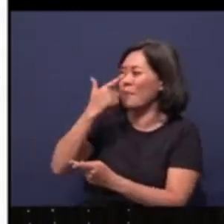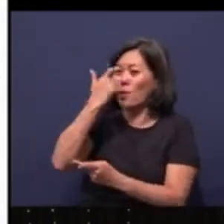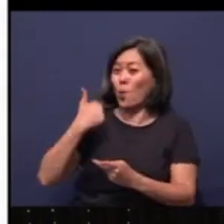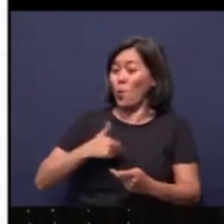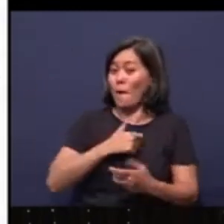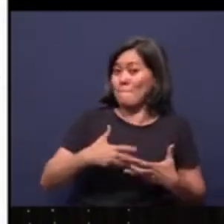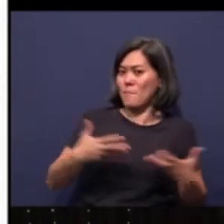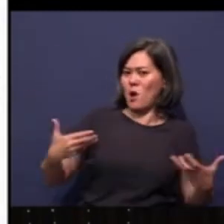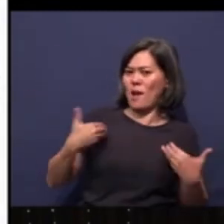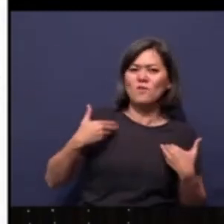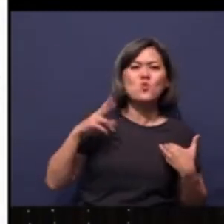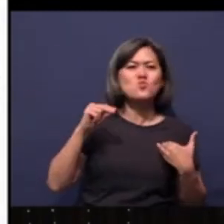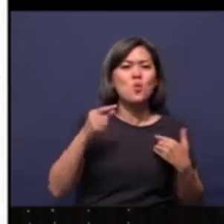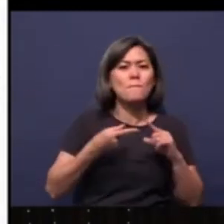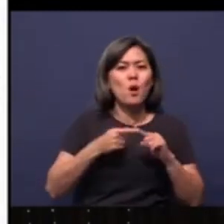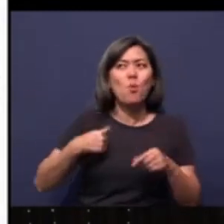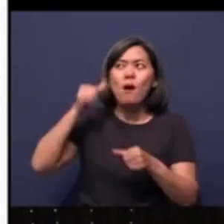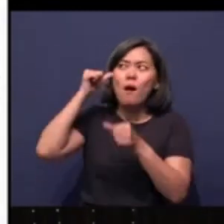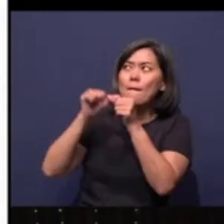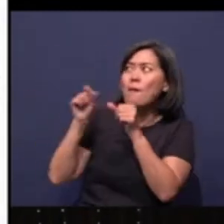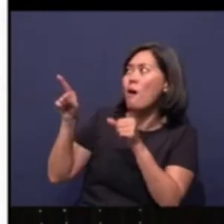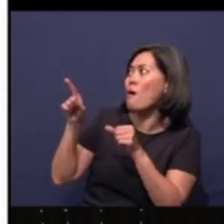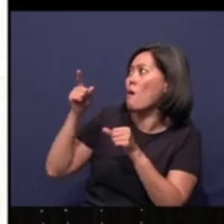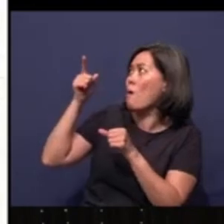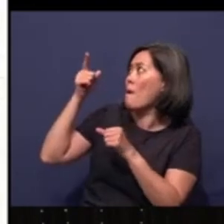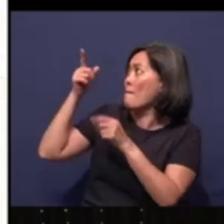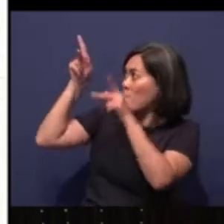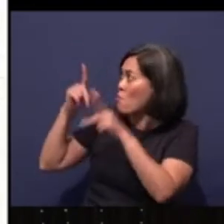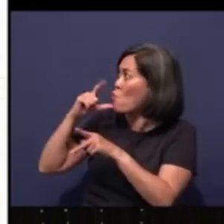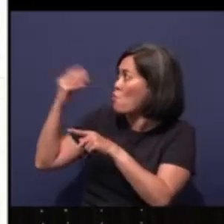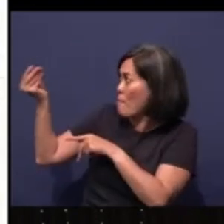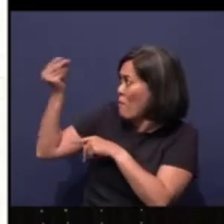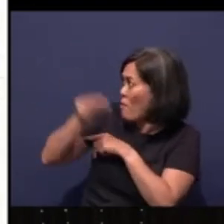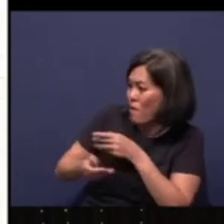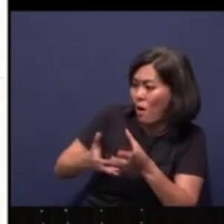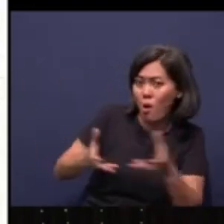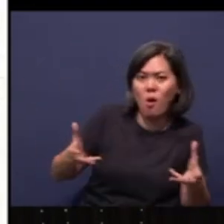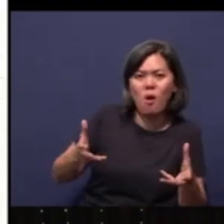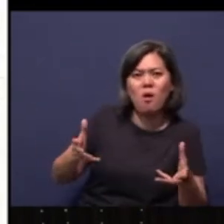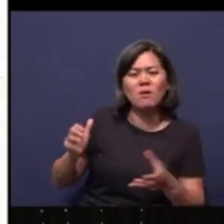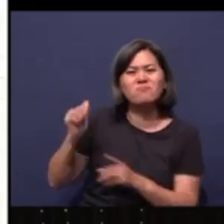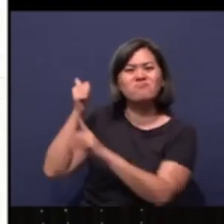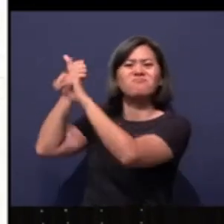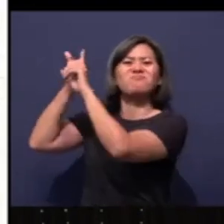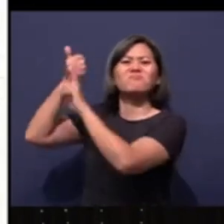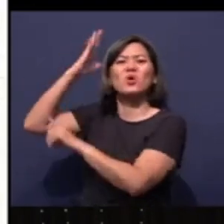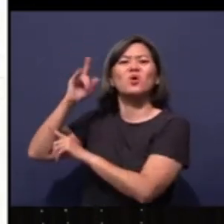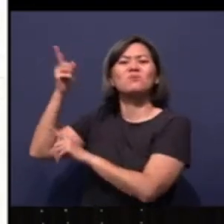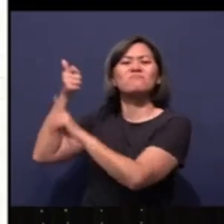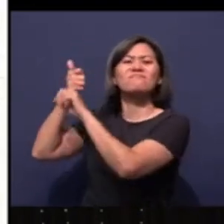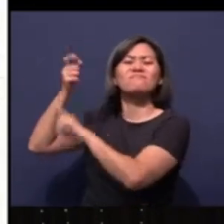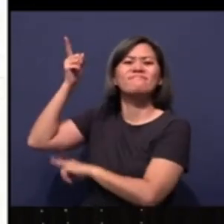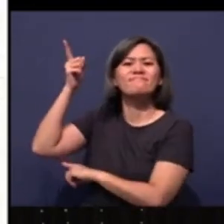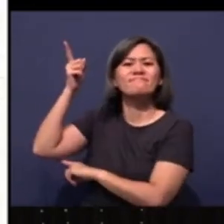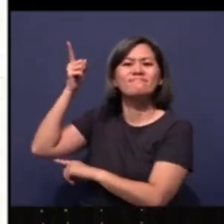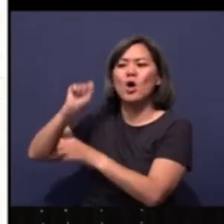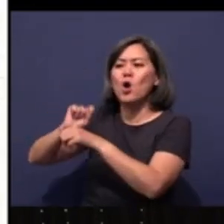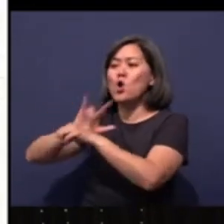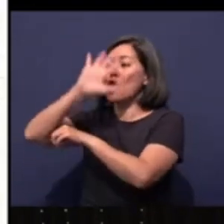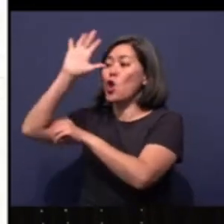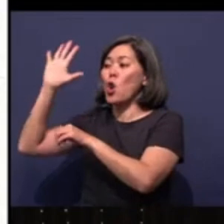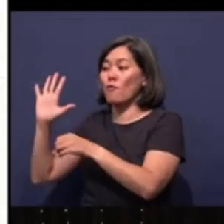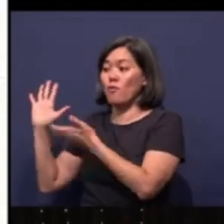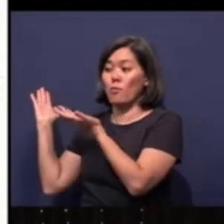but we are reminded that the one who provides much is God Himself. And His glory goes out from